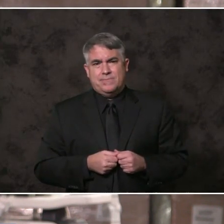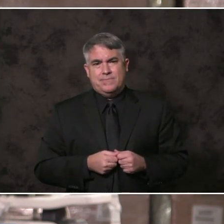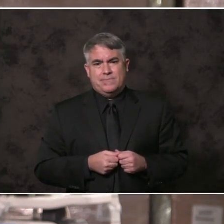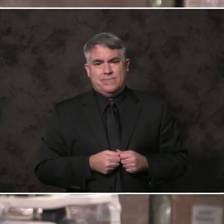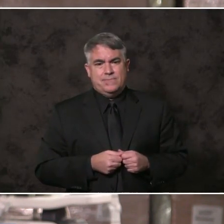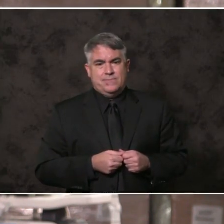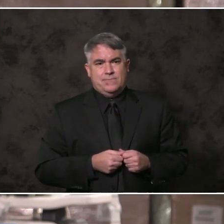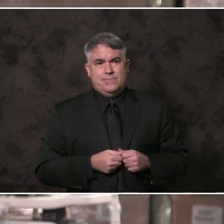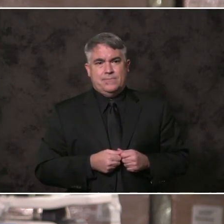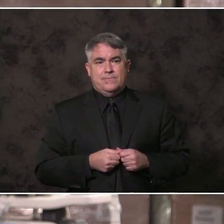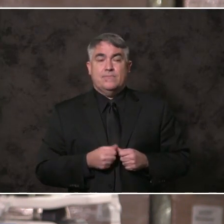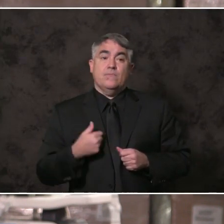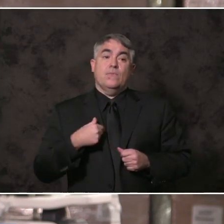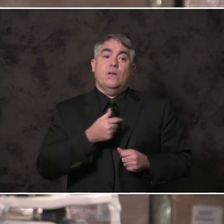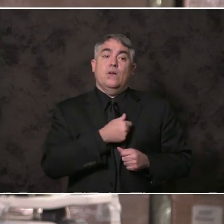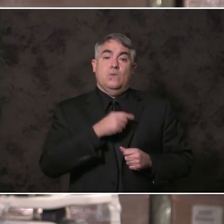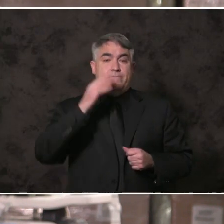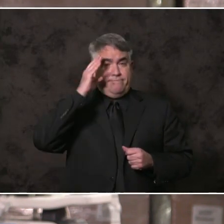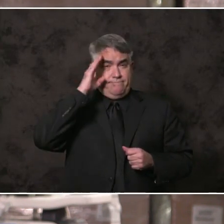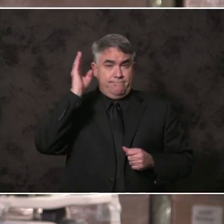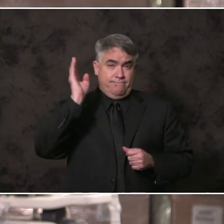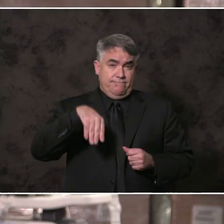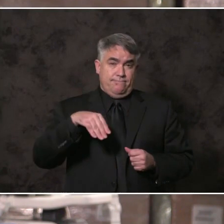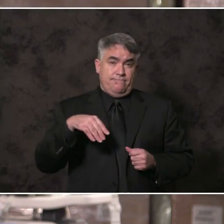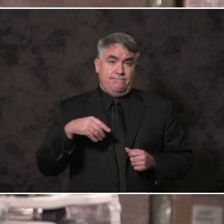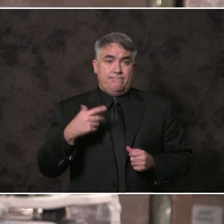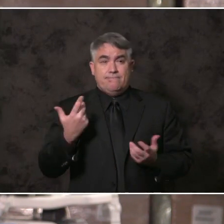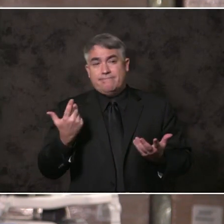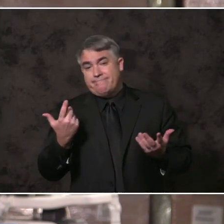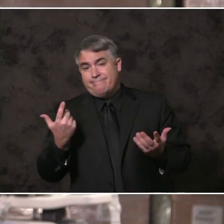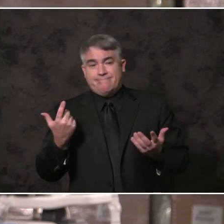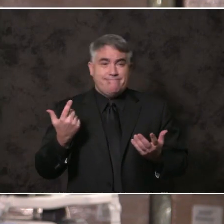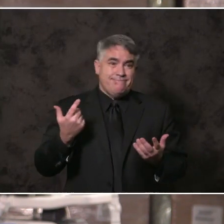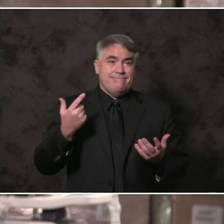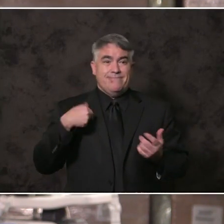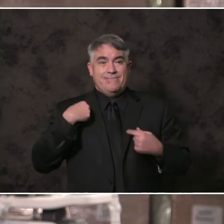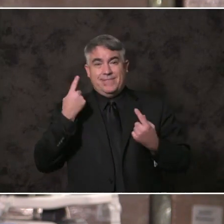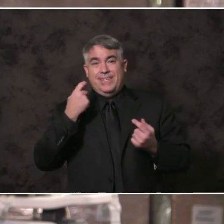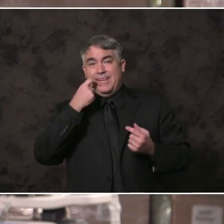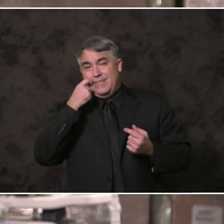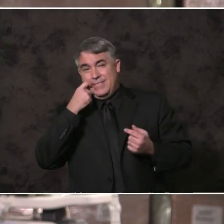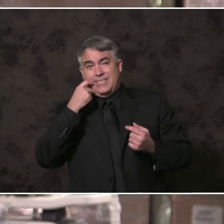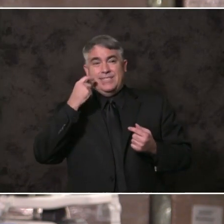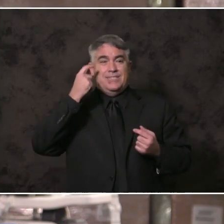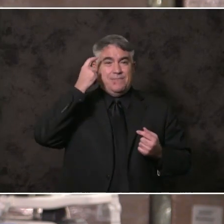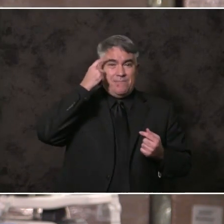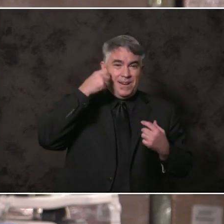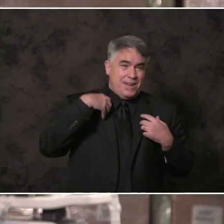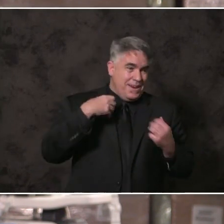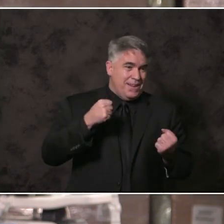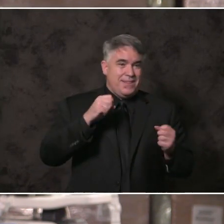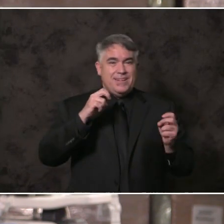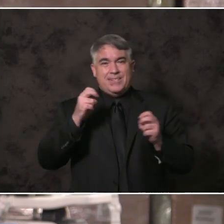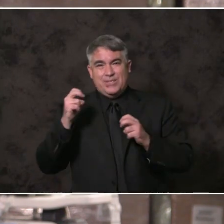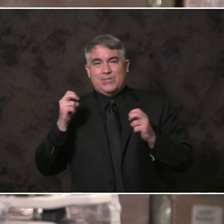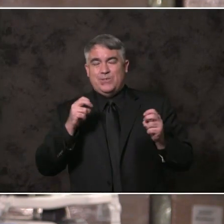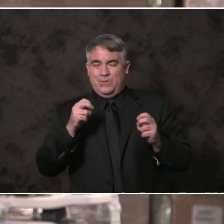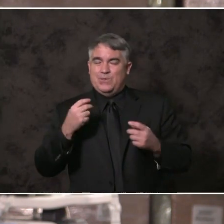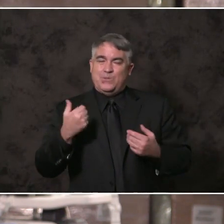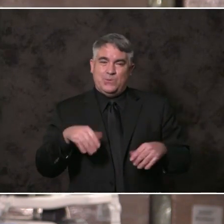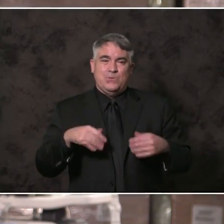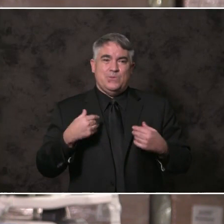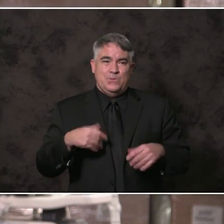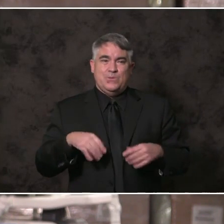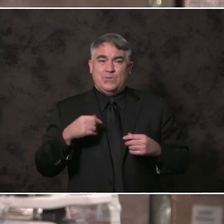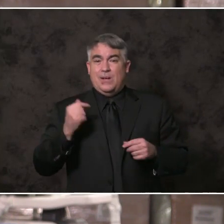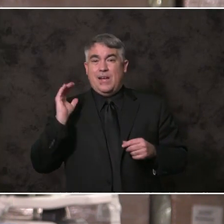We all know someone who has struggled with addiction or a mental health injury. They are our